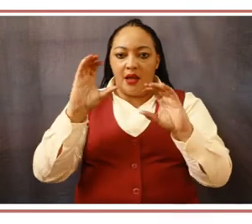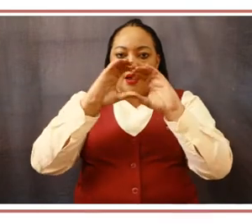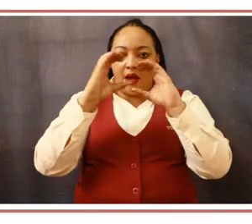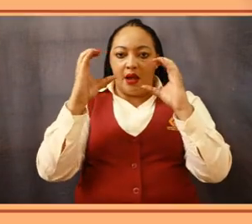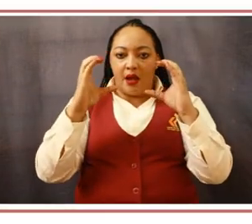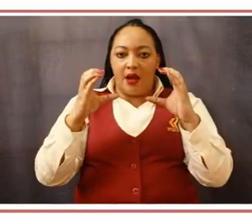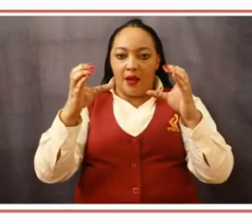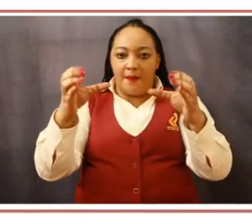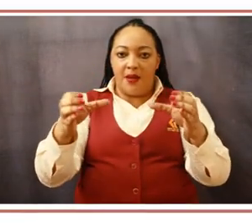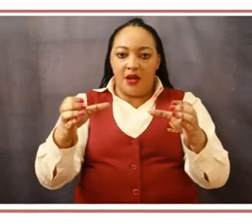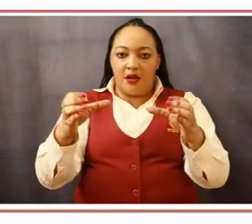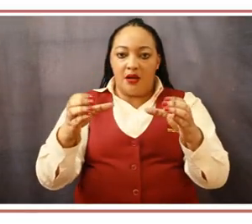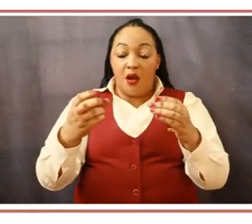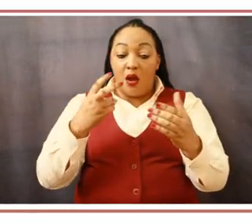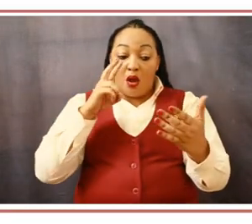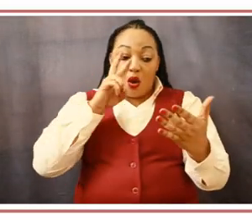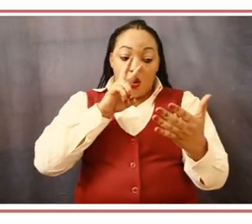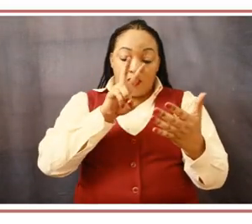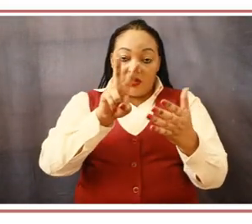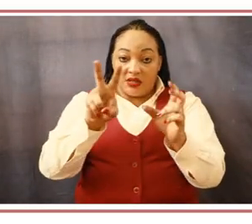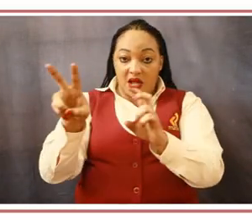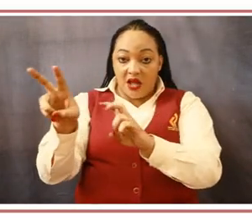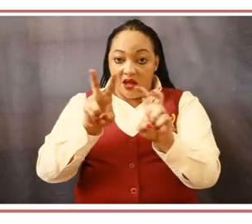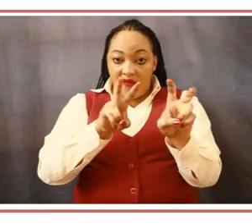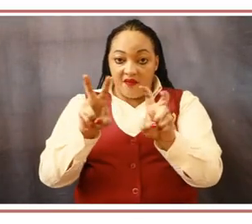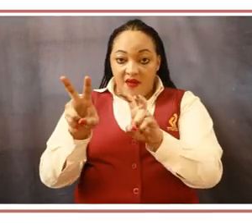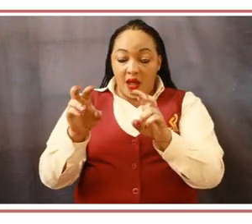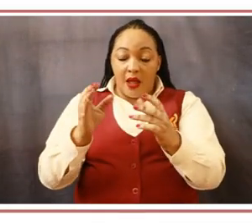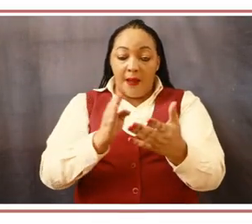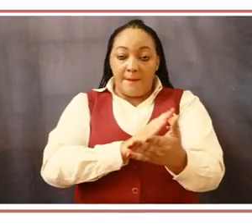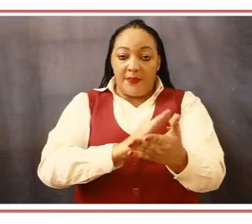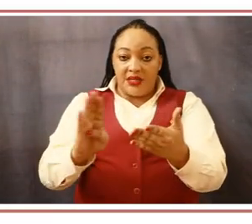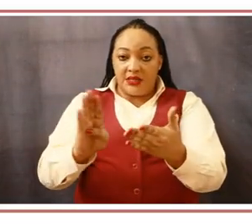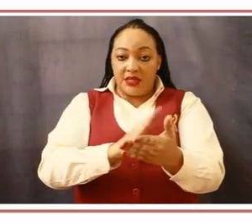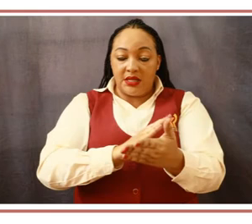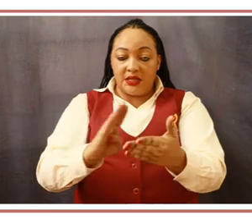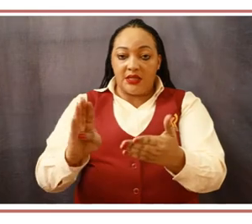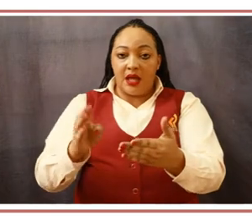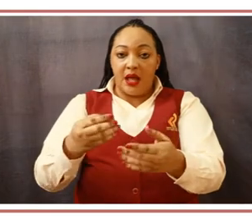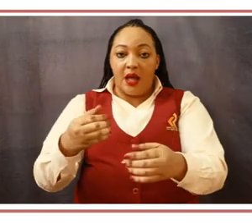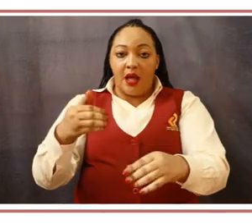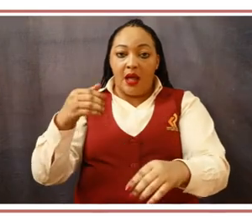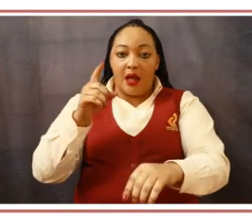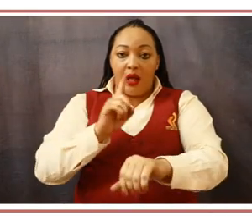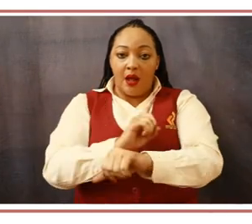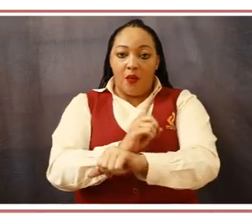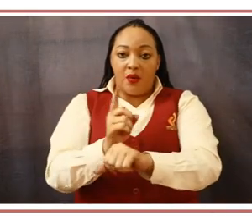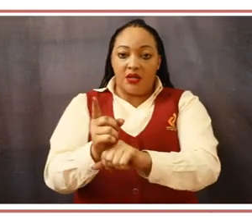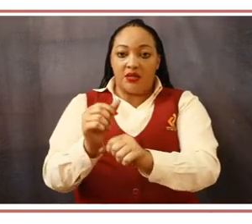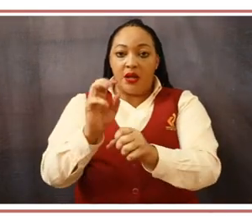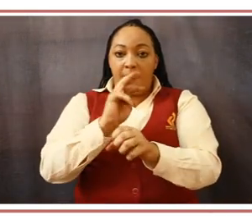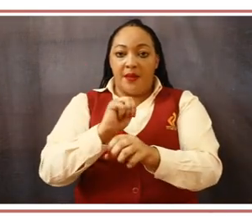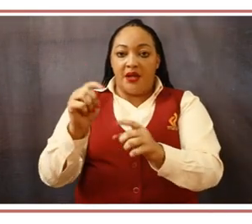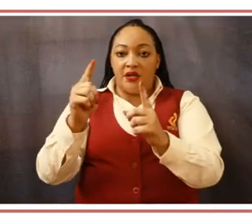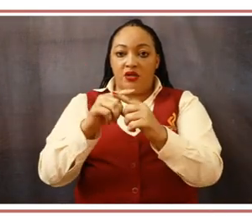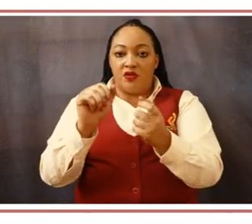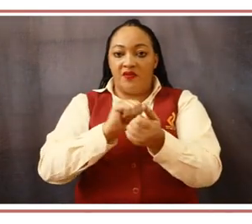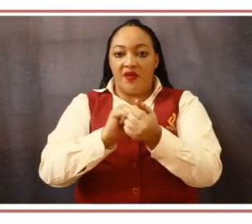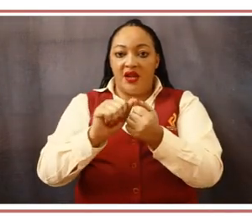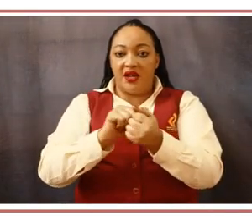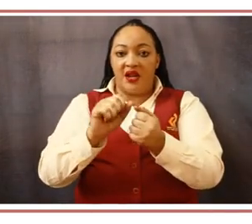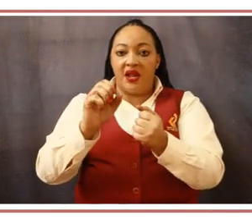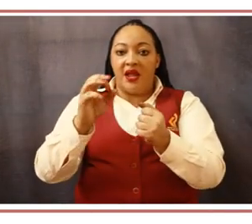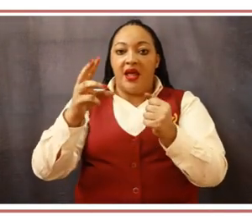The service standards provide the benchmark against which our performance can be measured and applied to all areas of the organization. We commit